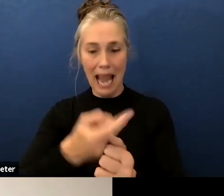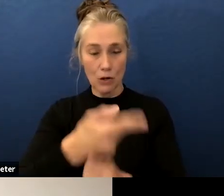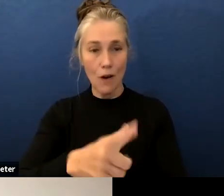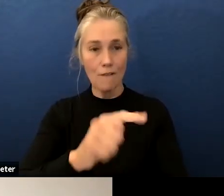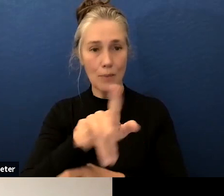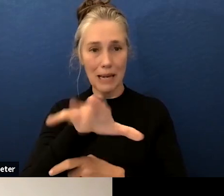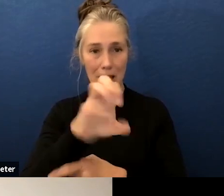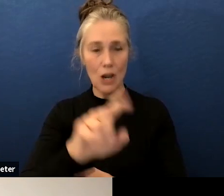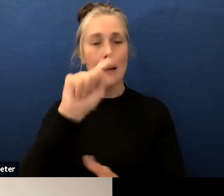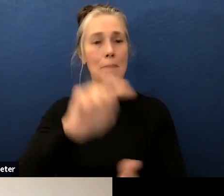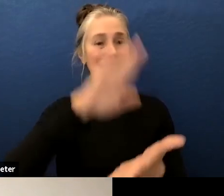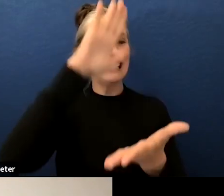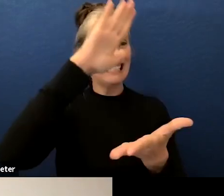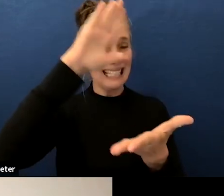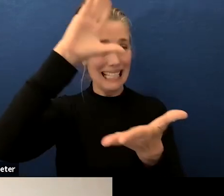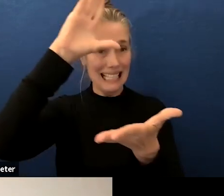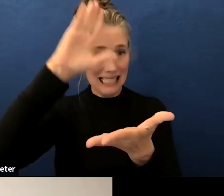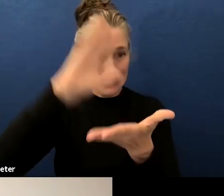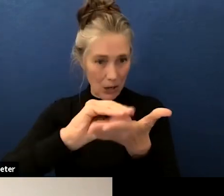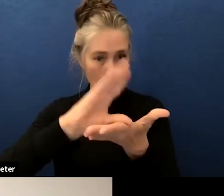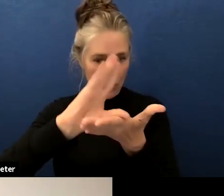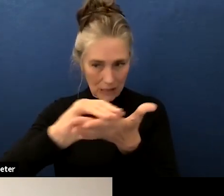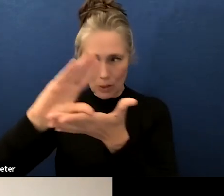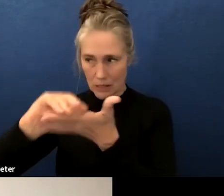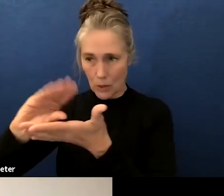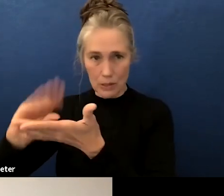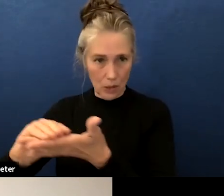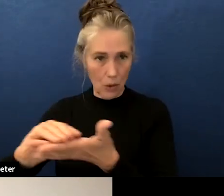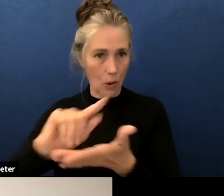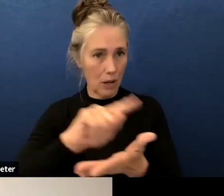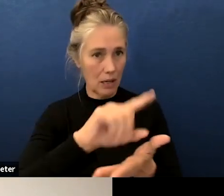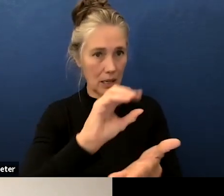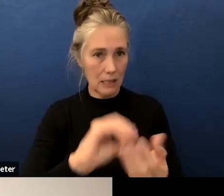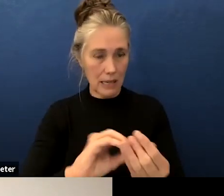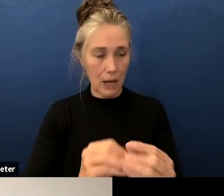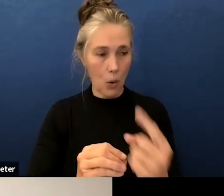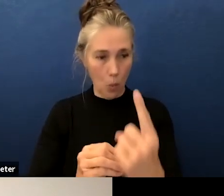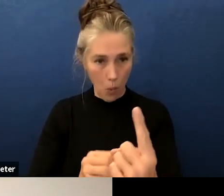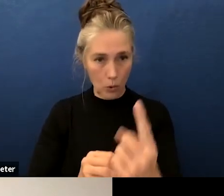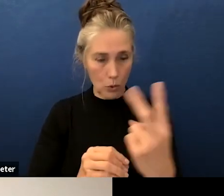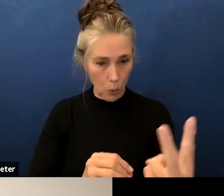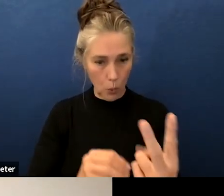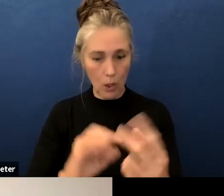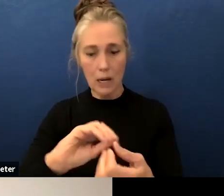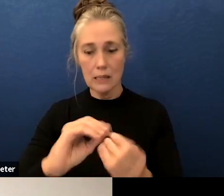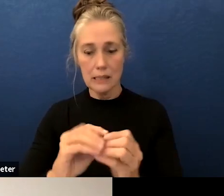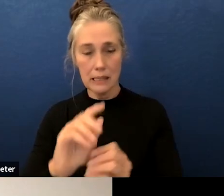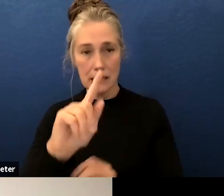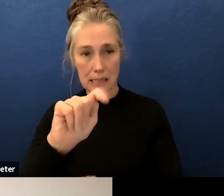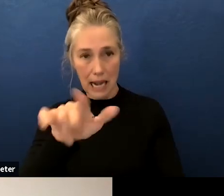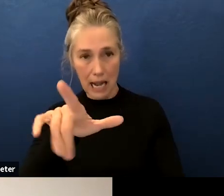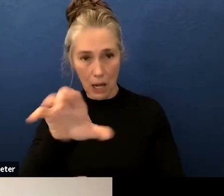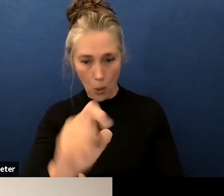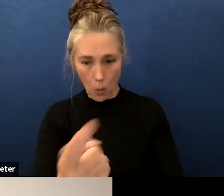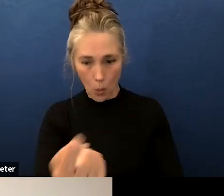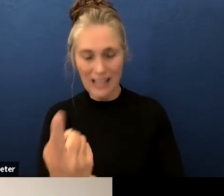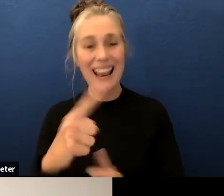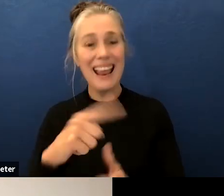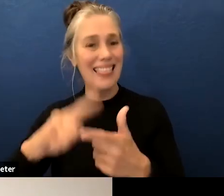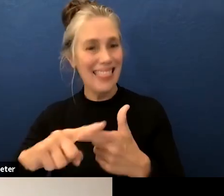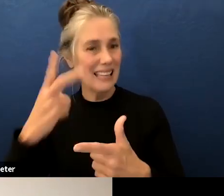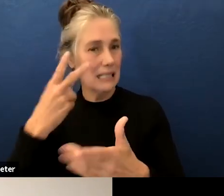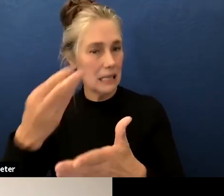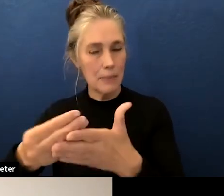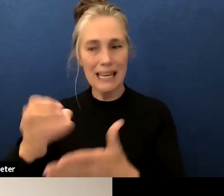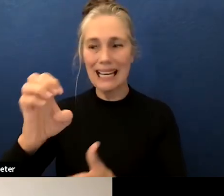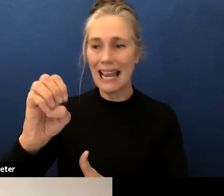two title one title three then we could start looking at our monies like our esser uh